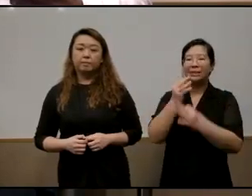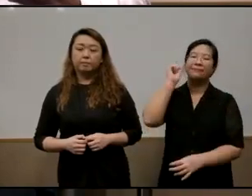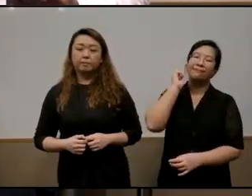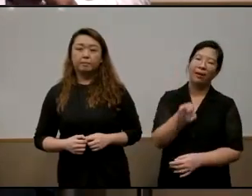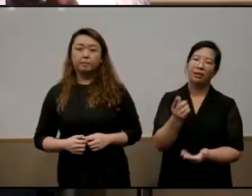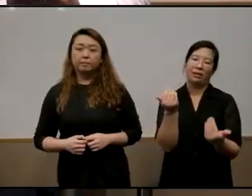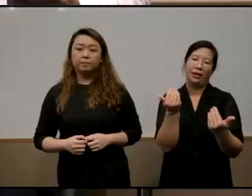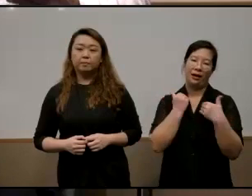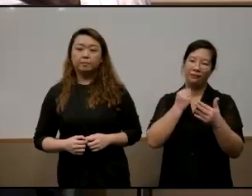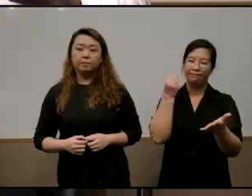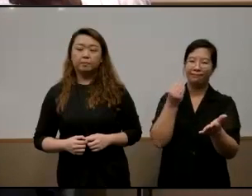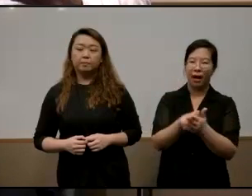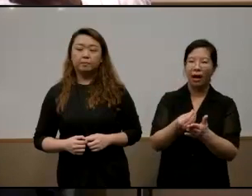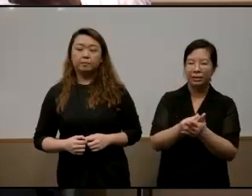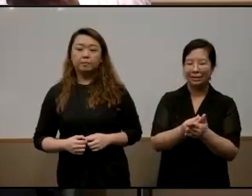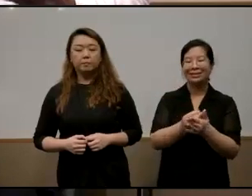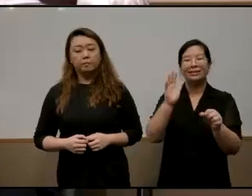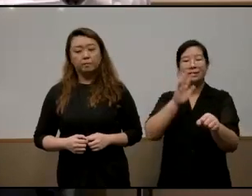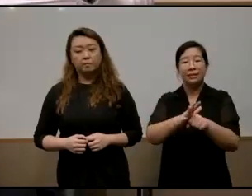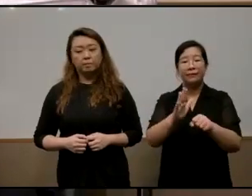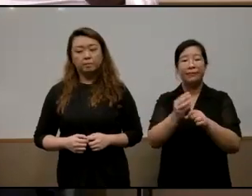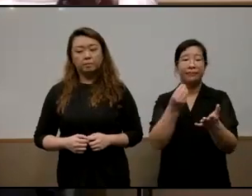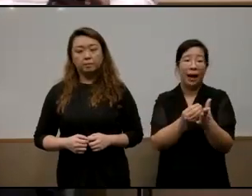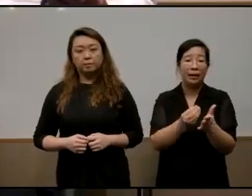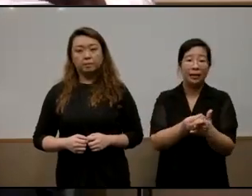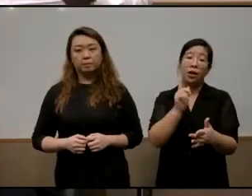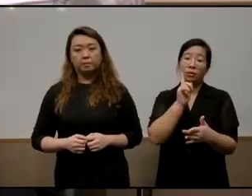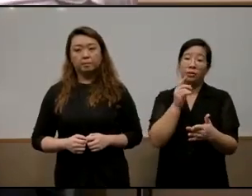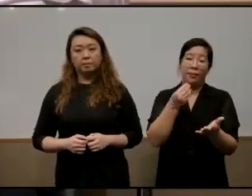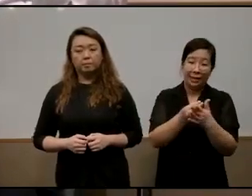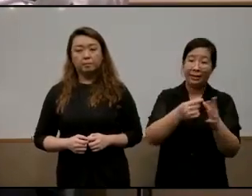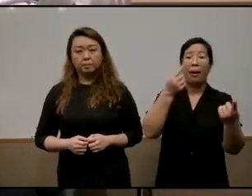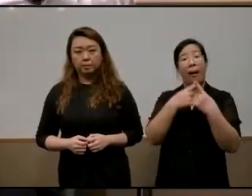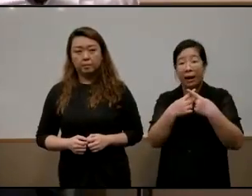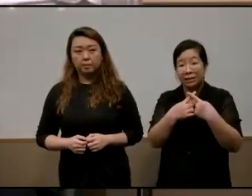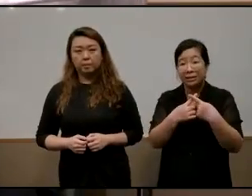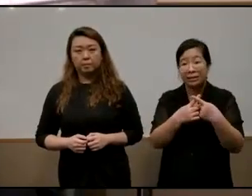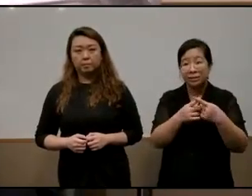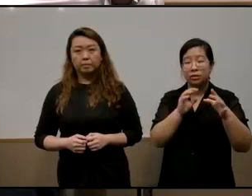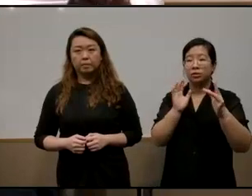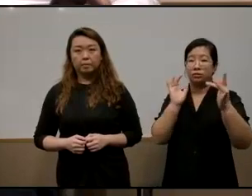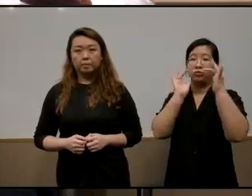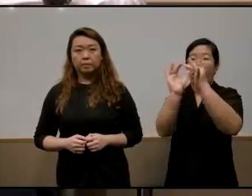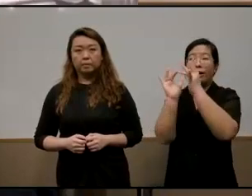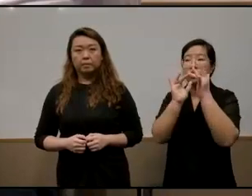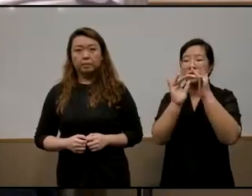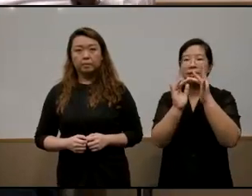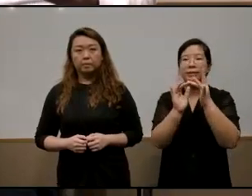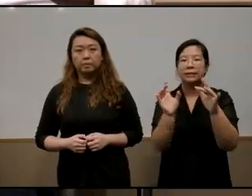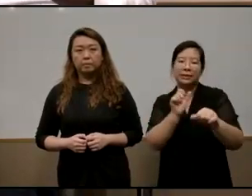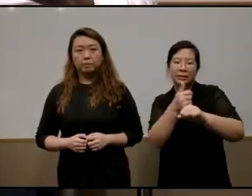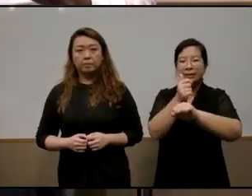have capital sufficient capital not just money but the connection but setting up the right